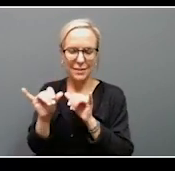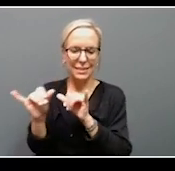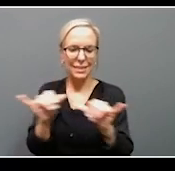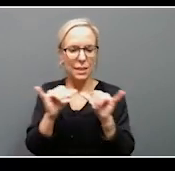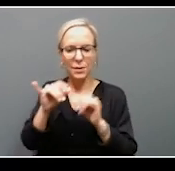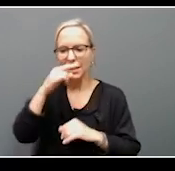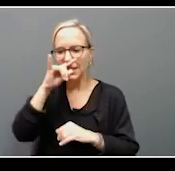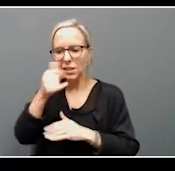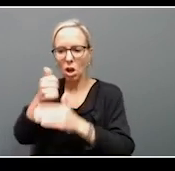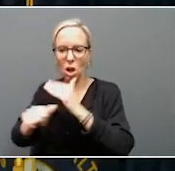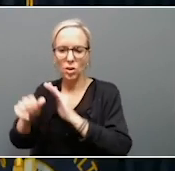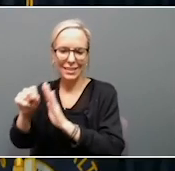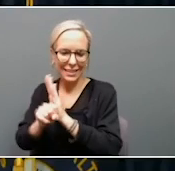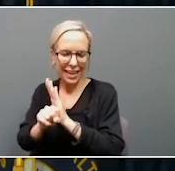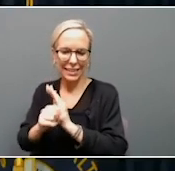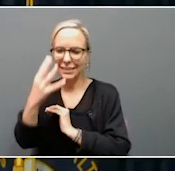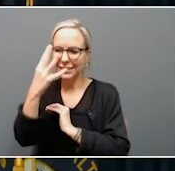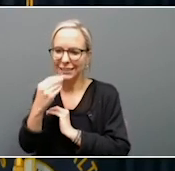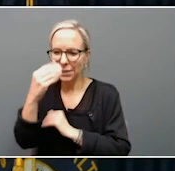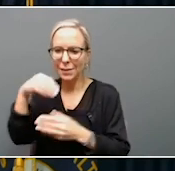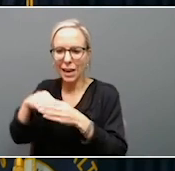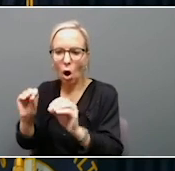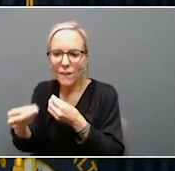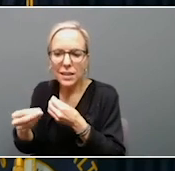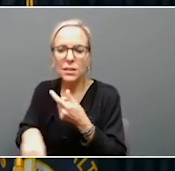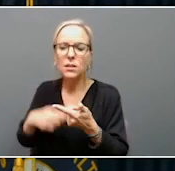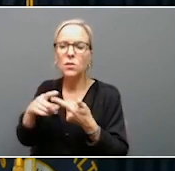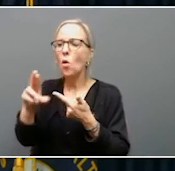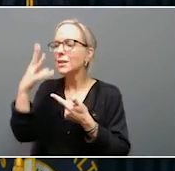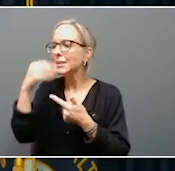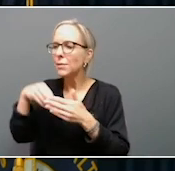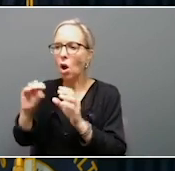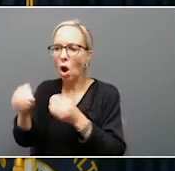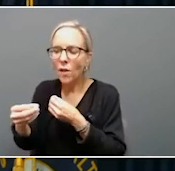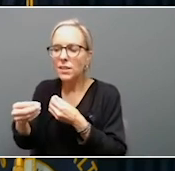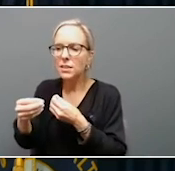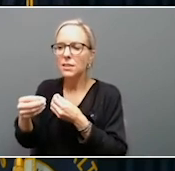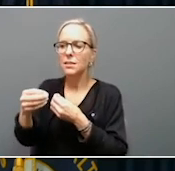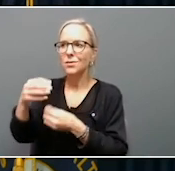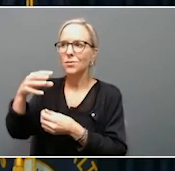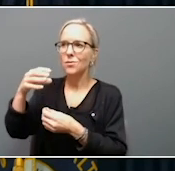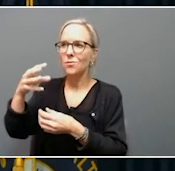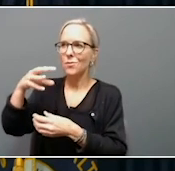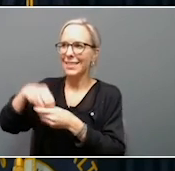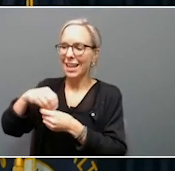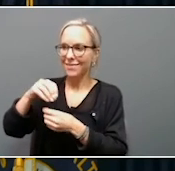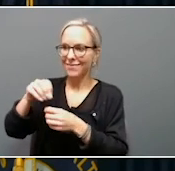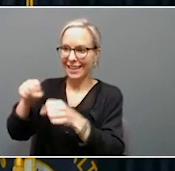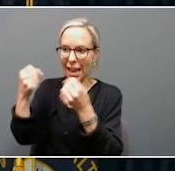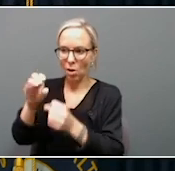state who are also sleeping in offices or have slept in offices in the Cabinet this year? And do you find this situation